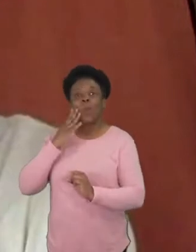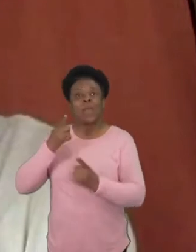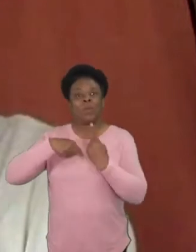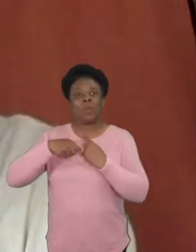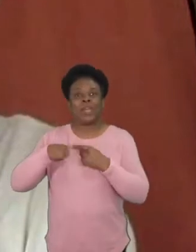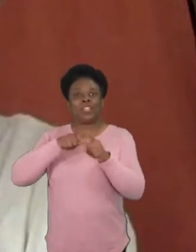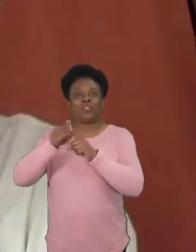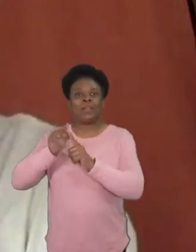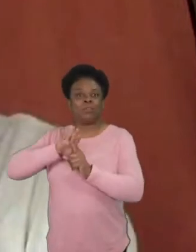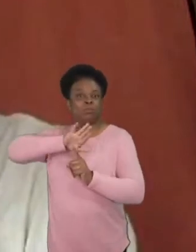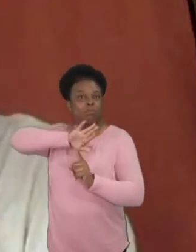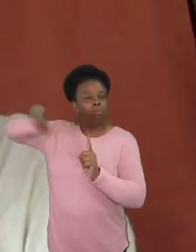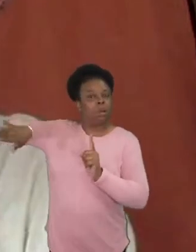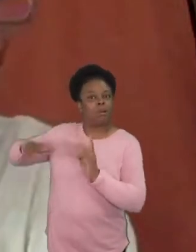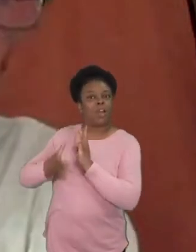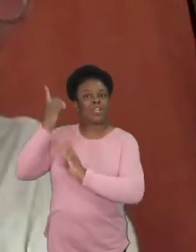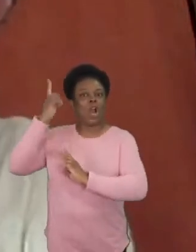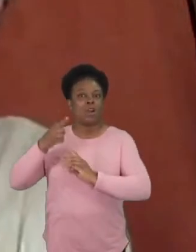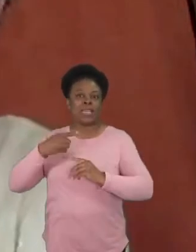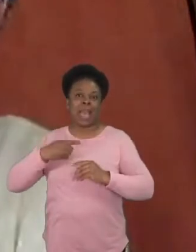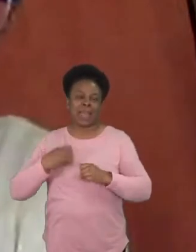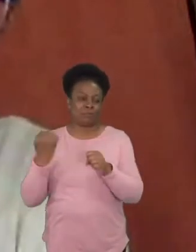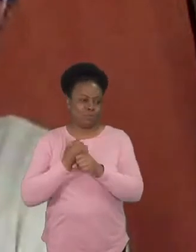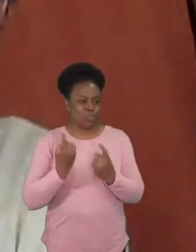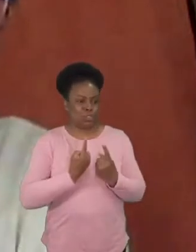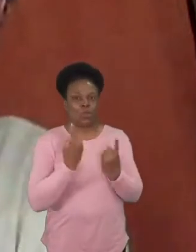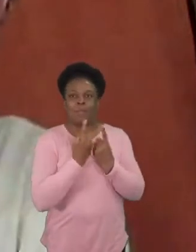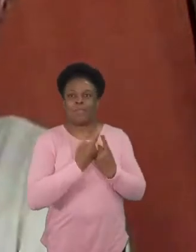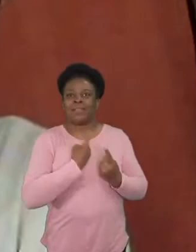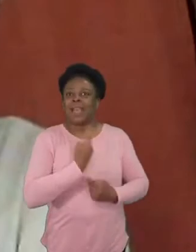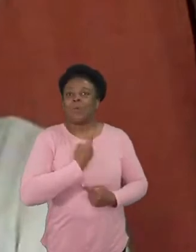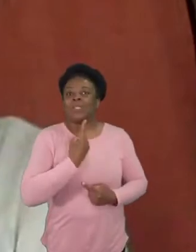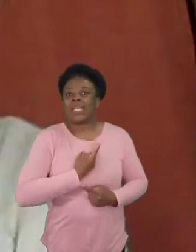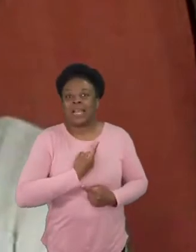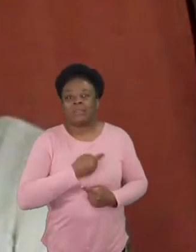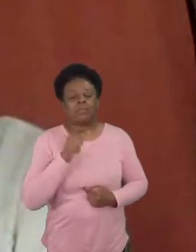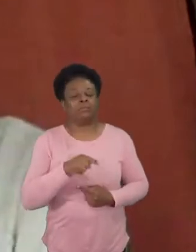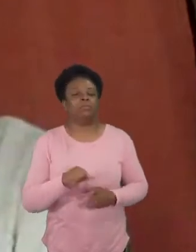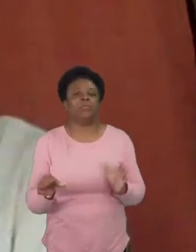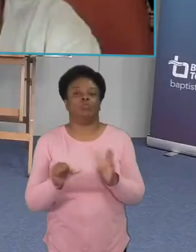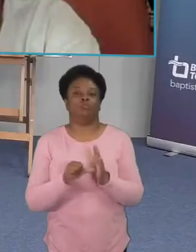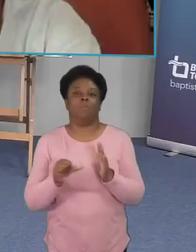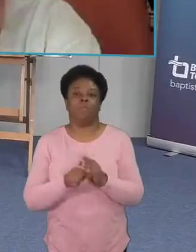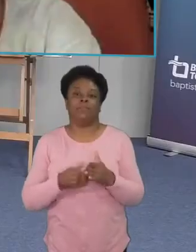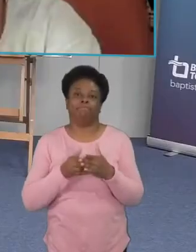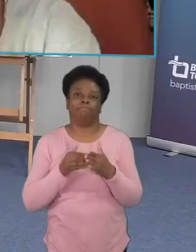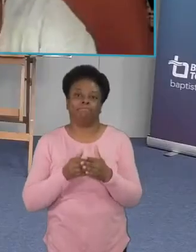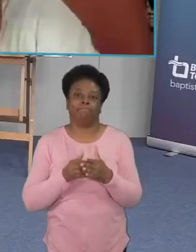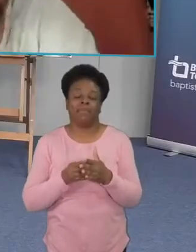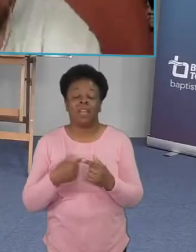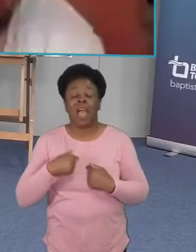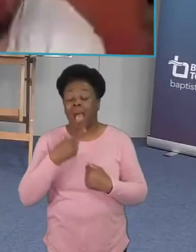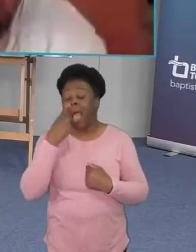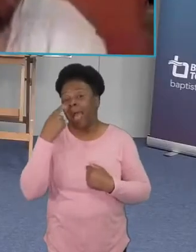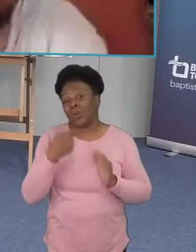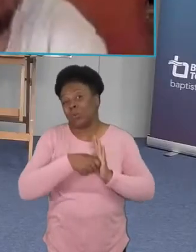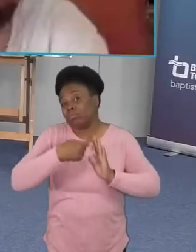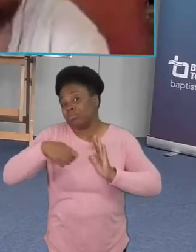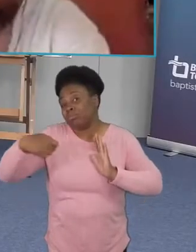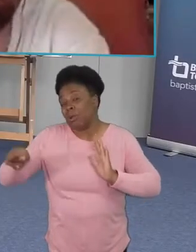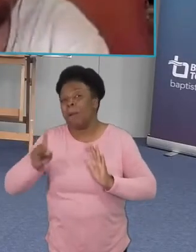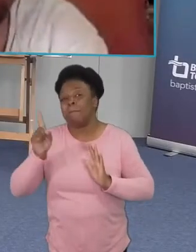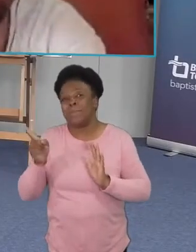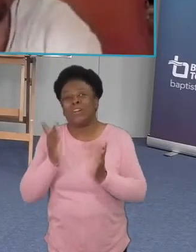so there's a whole lot more to to be said on all of that but i think that's i guess where i would start so